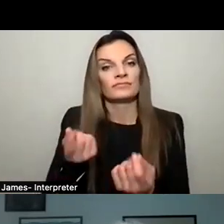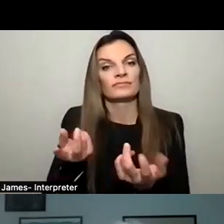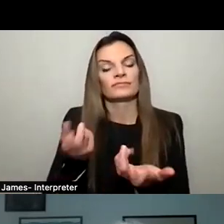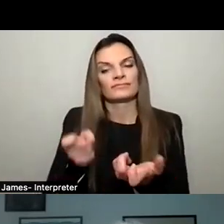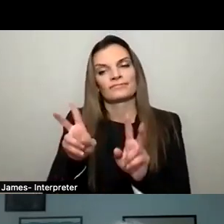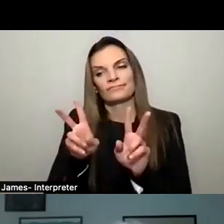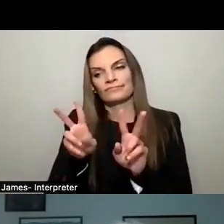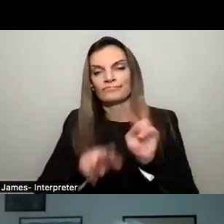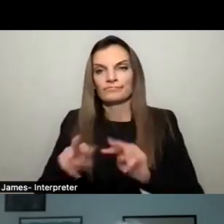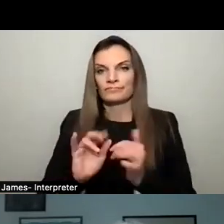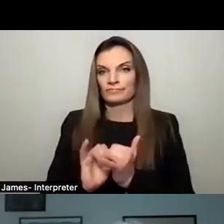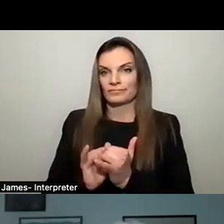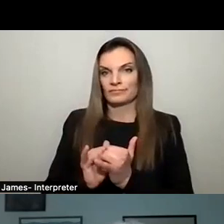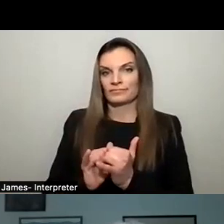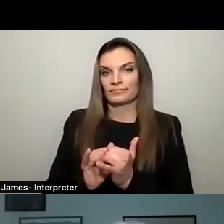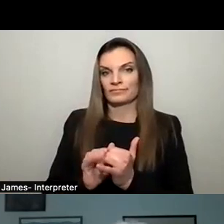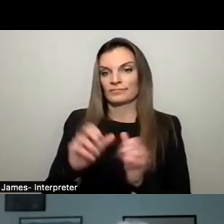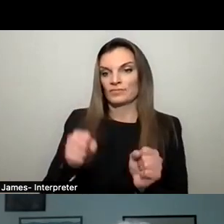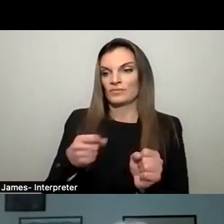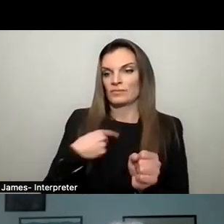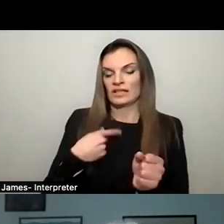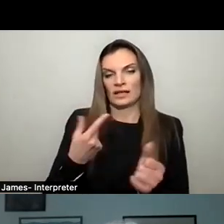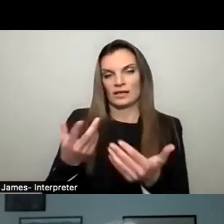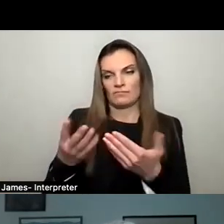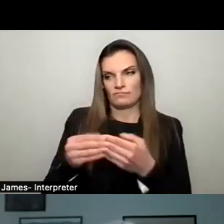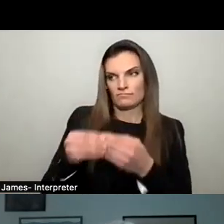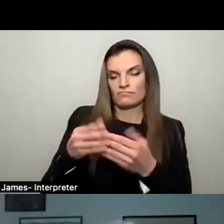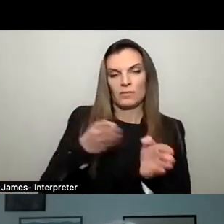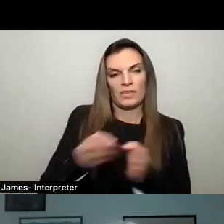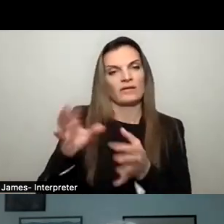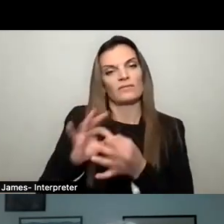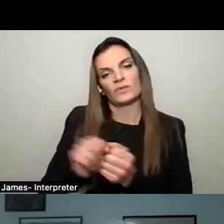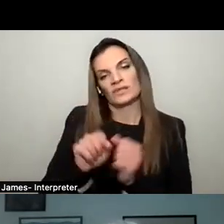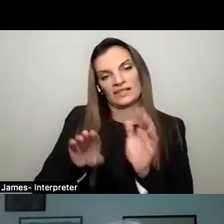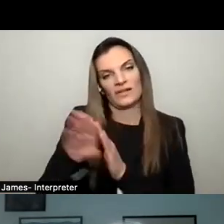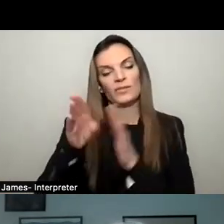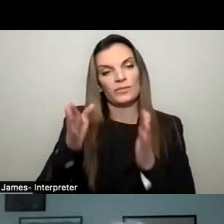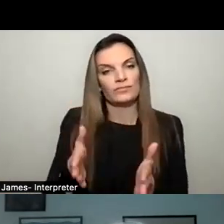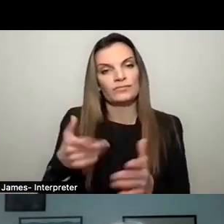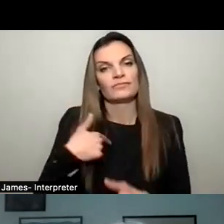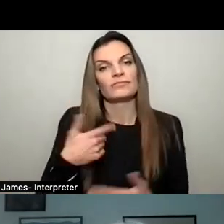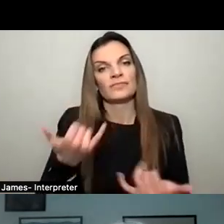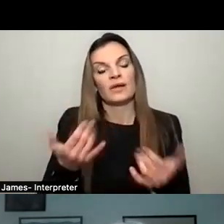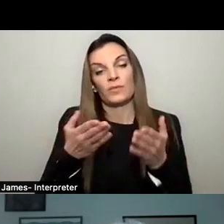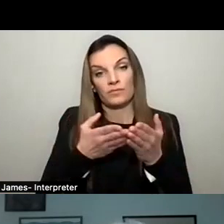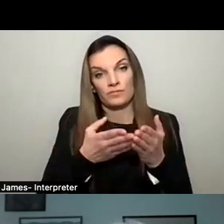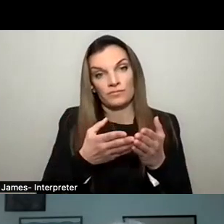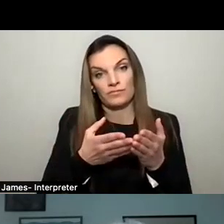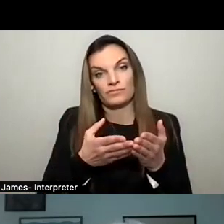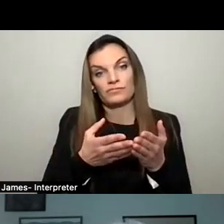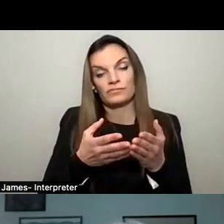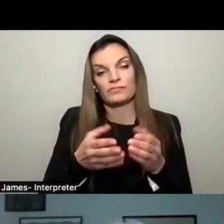our plan for developers. One of those things can be as we move and expand to move the department